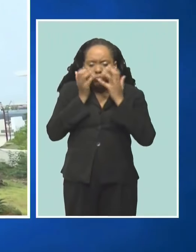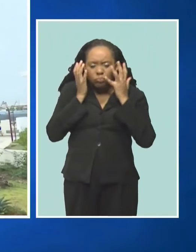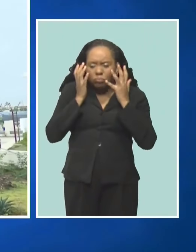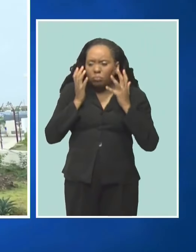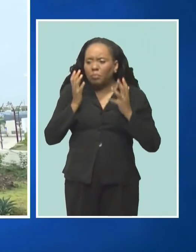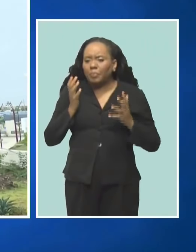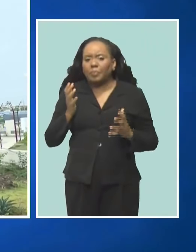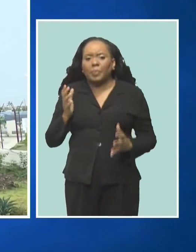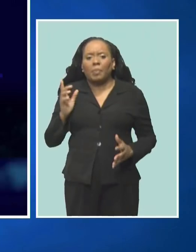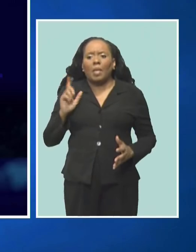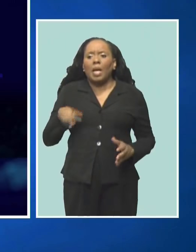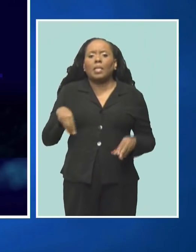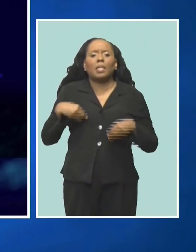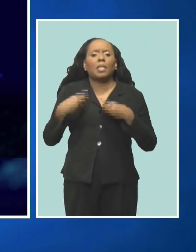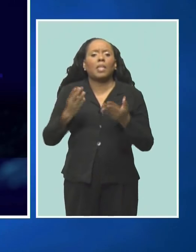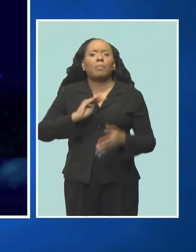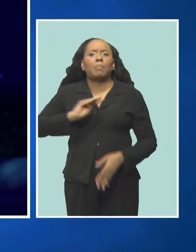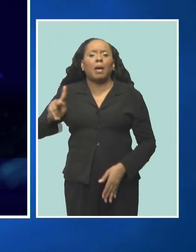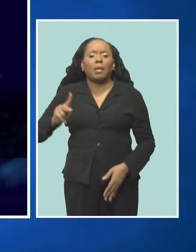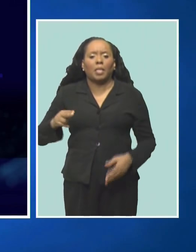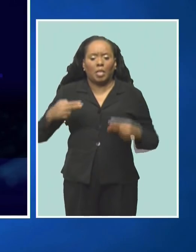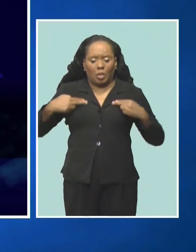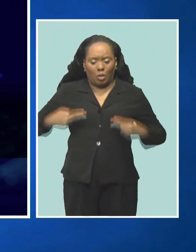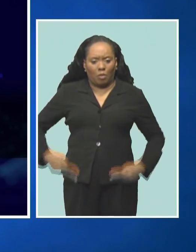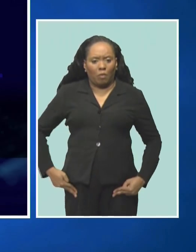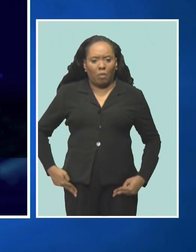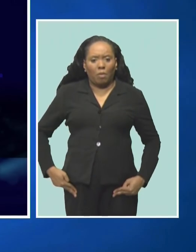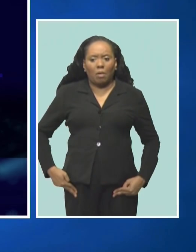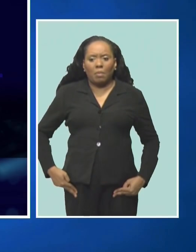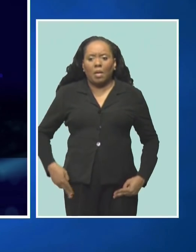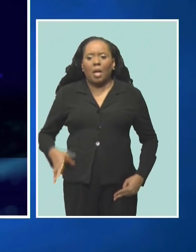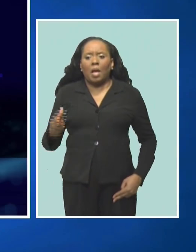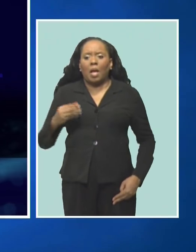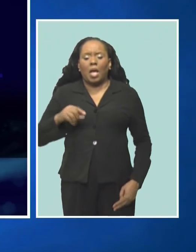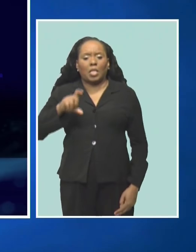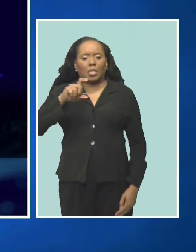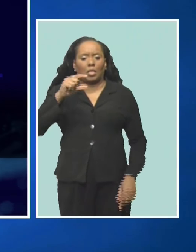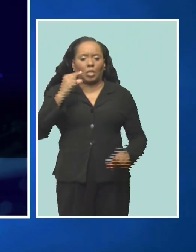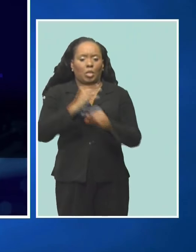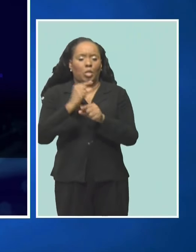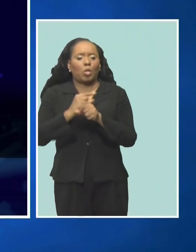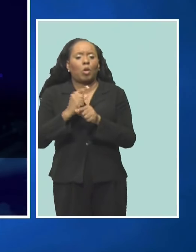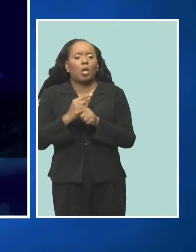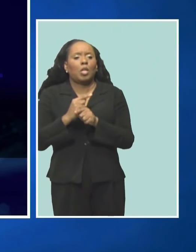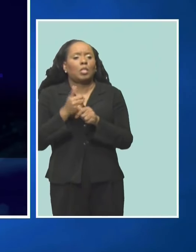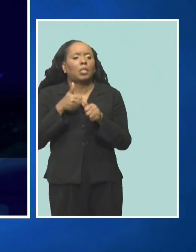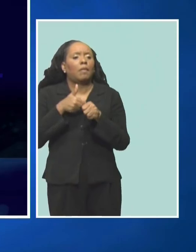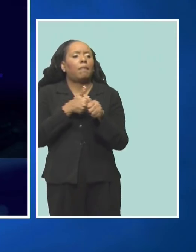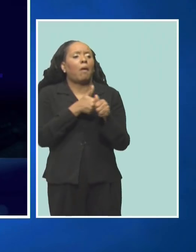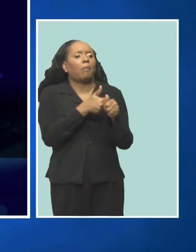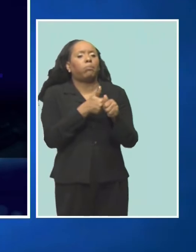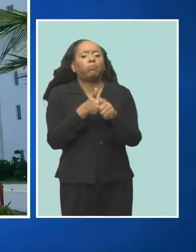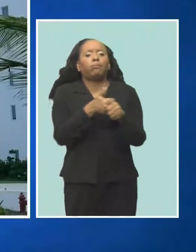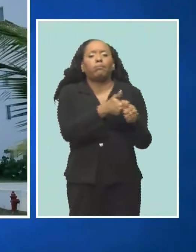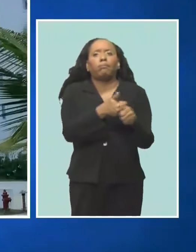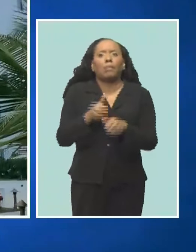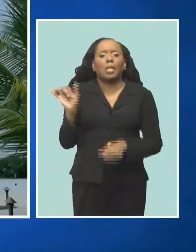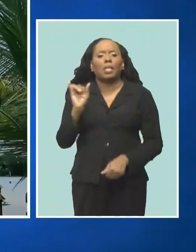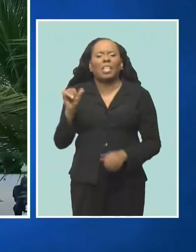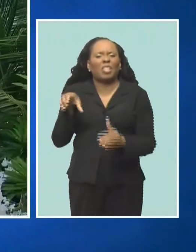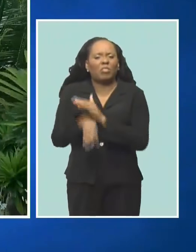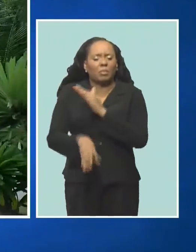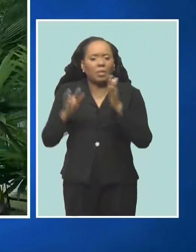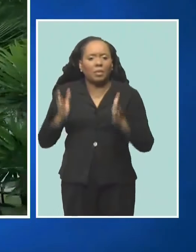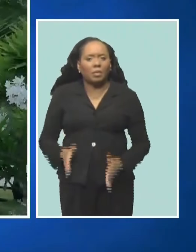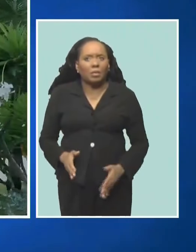forced to return their uniforms and followed out, followed out by security as if there were criminals. But in a